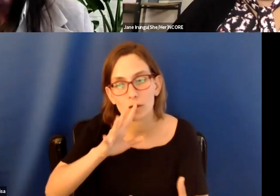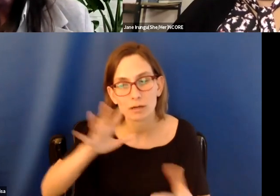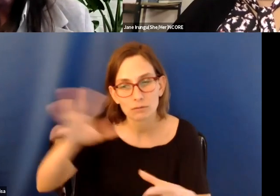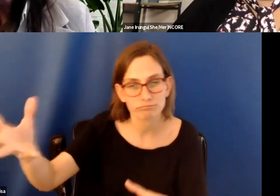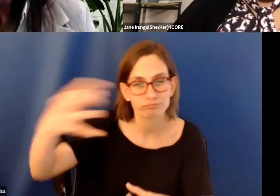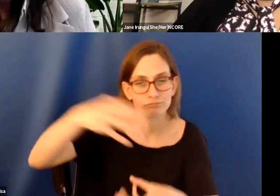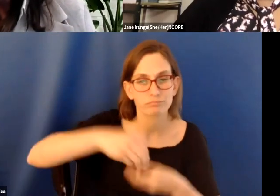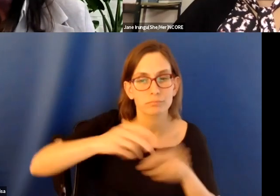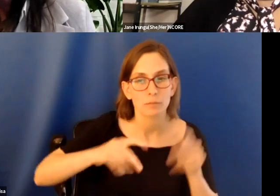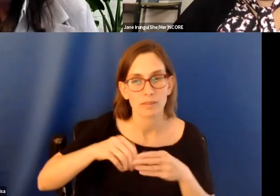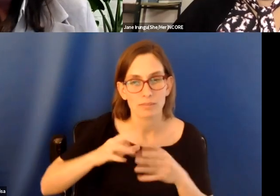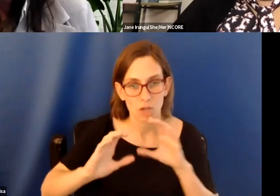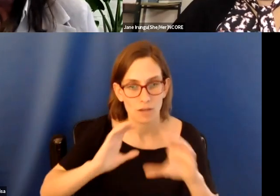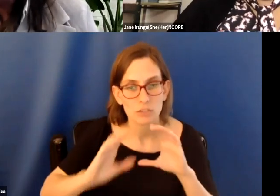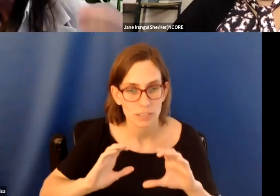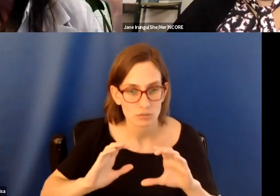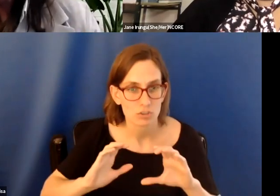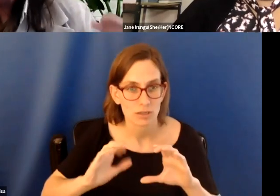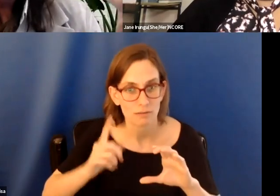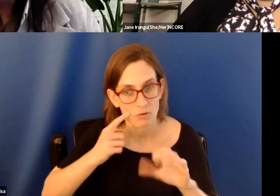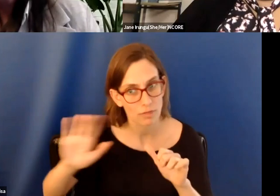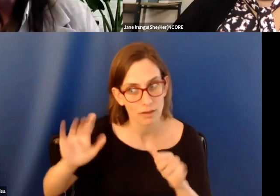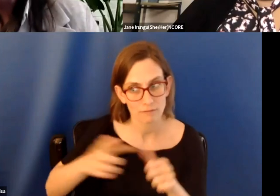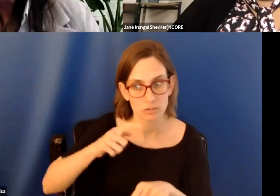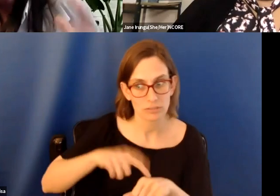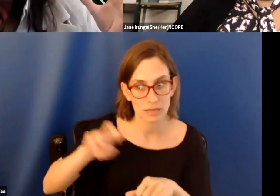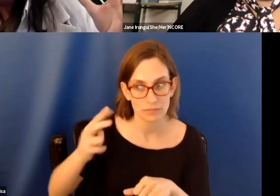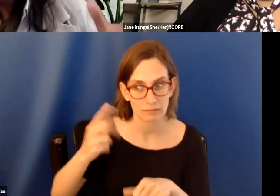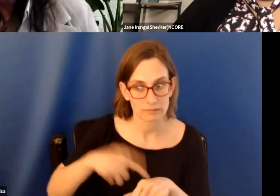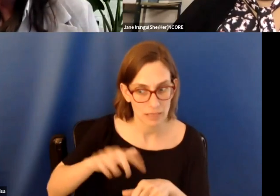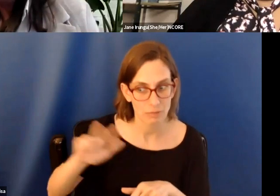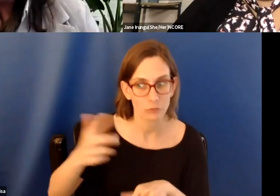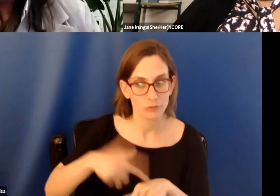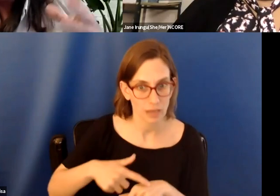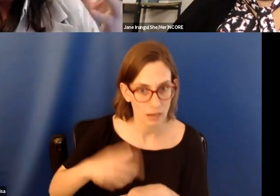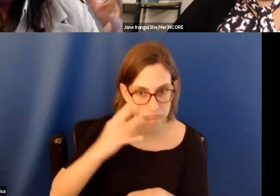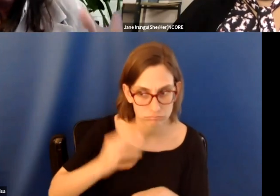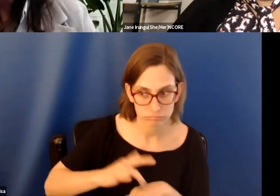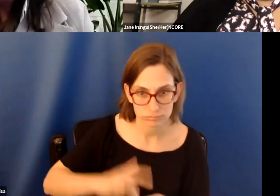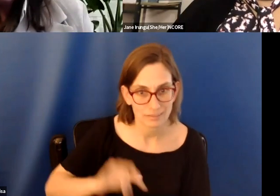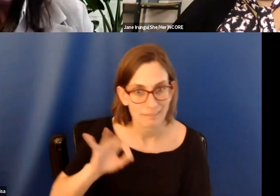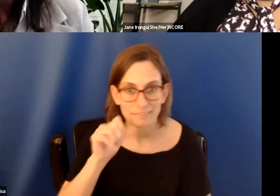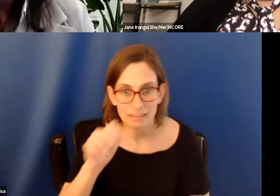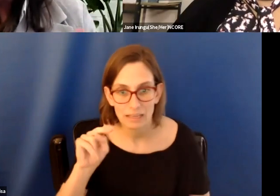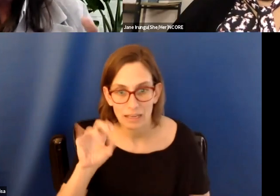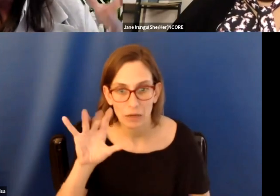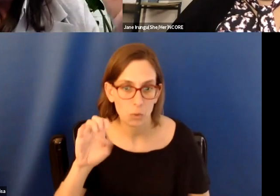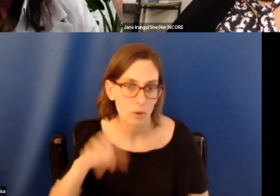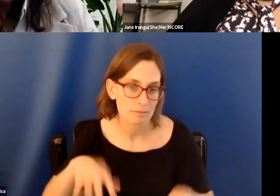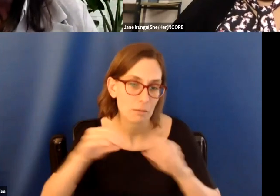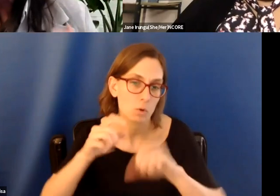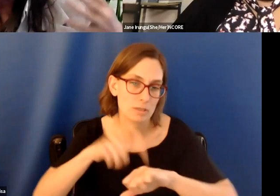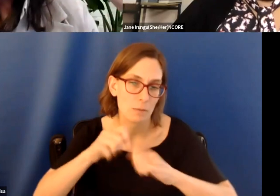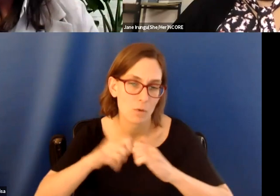conversation for the first time, for the second time, for the third time. Like if it wasn't Encore, would spend a lot of time on that. Like